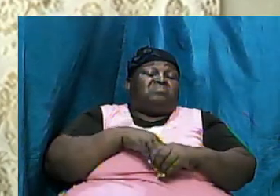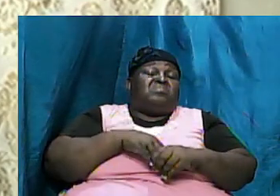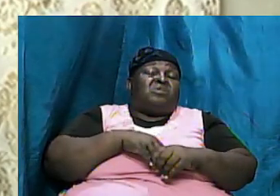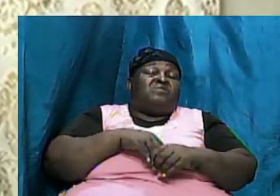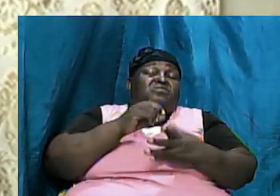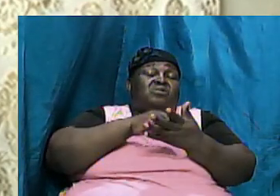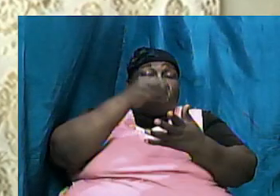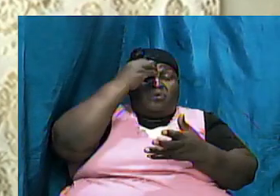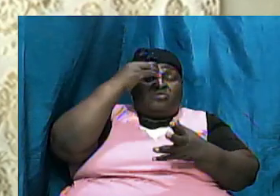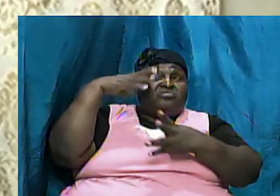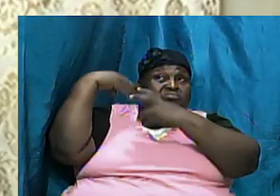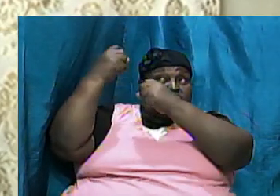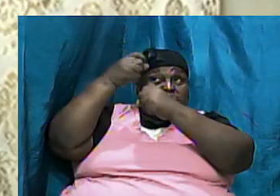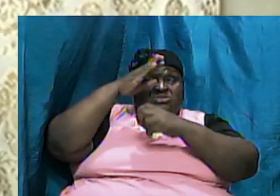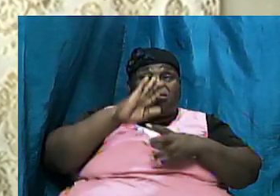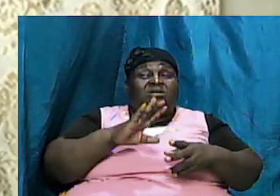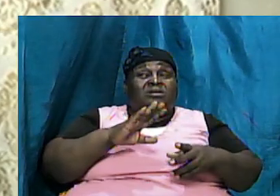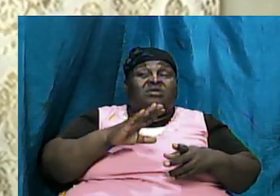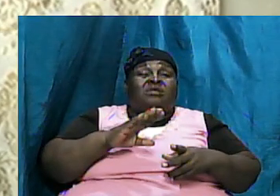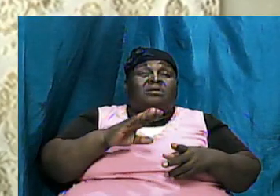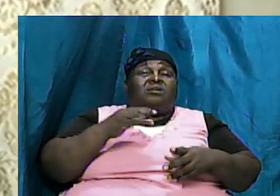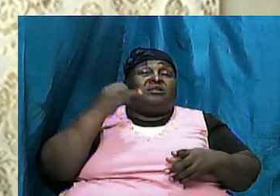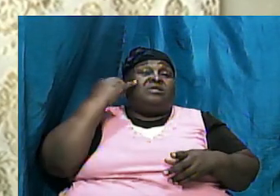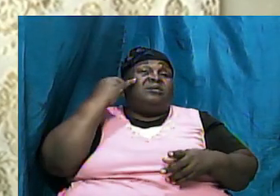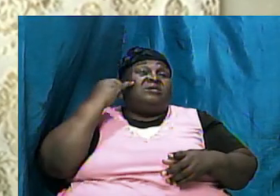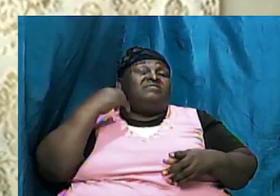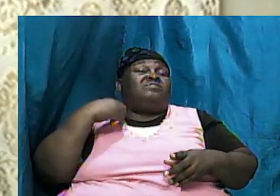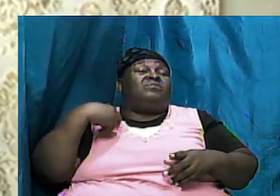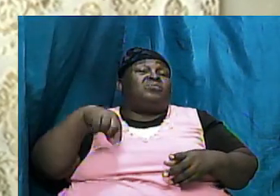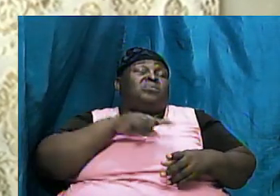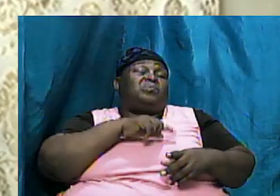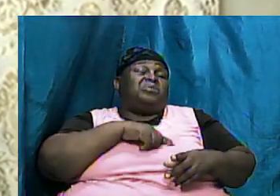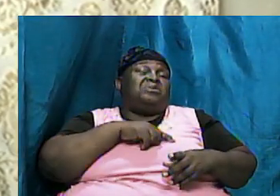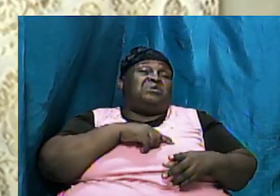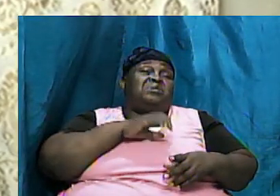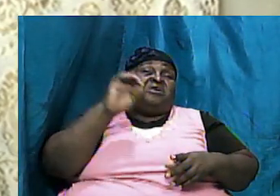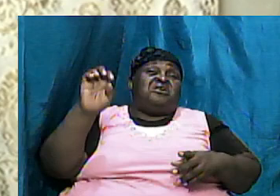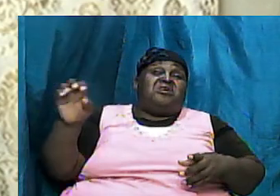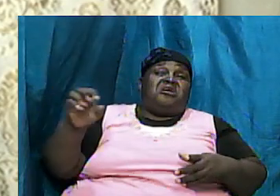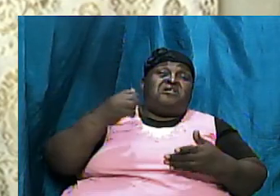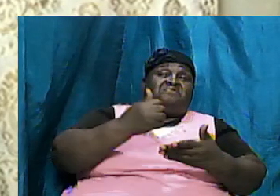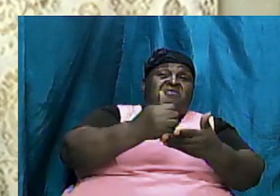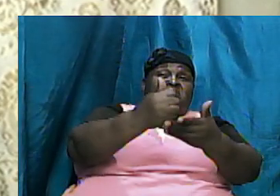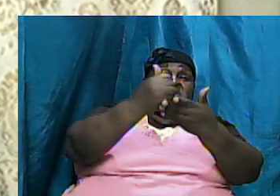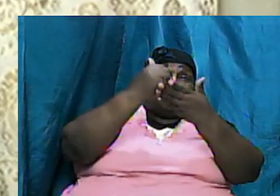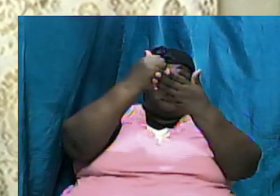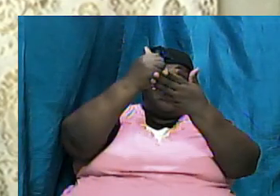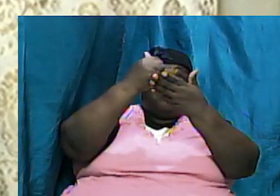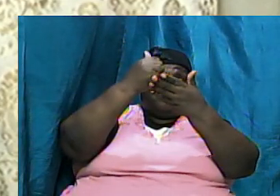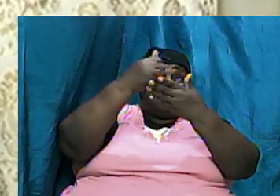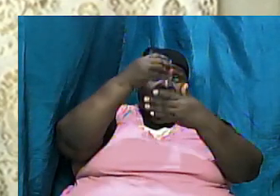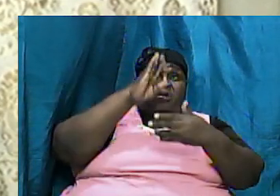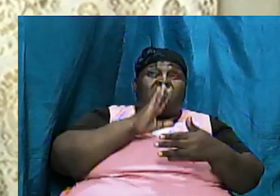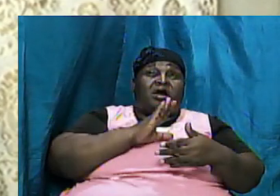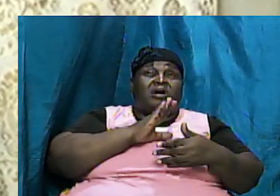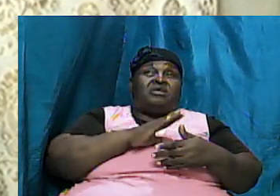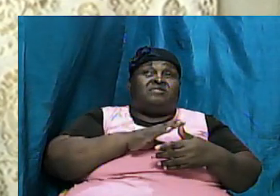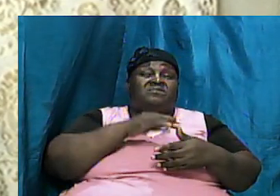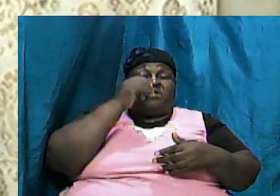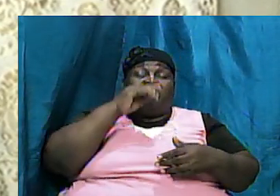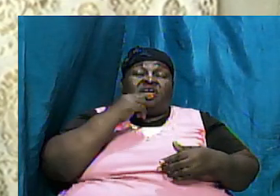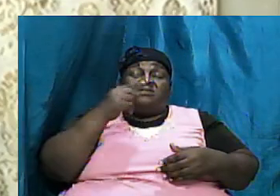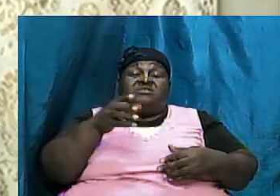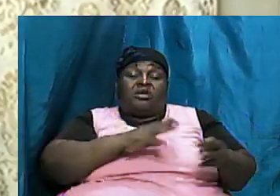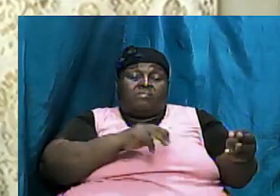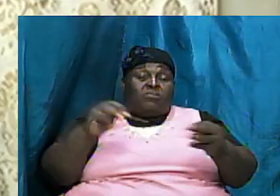because we see if we ever dare to help God in a particular way if God said let him do it let him do it if God tell us to move